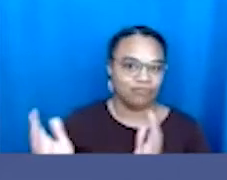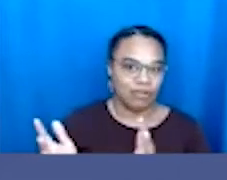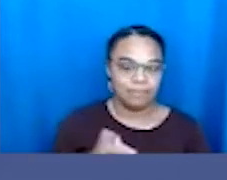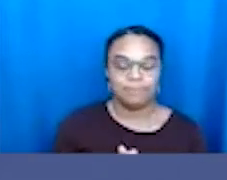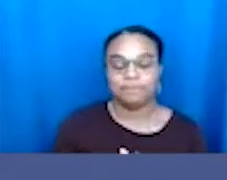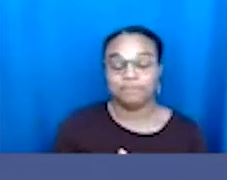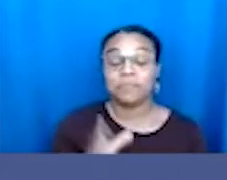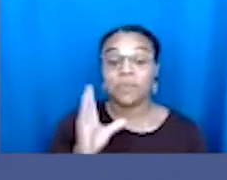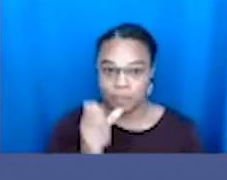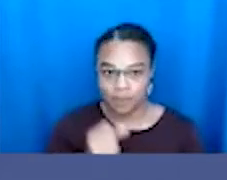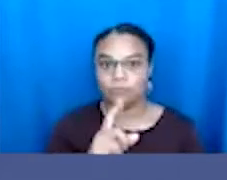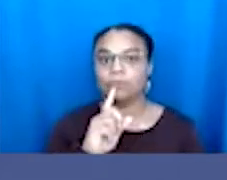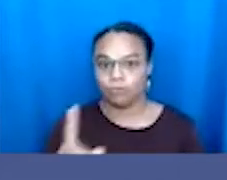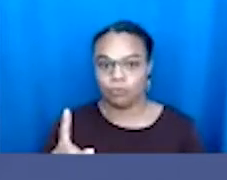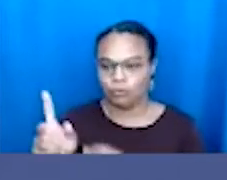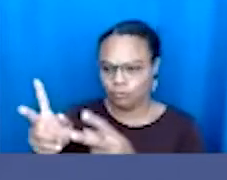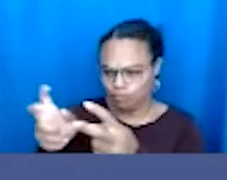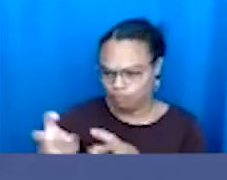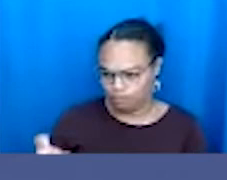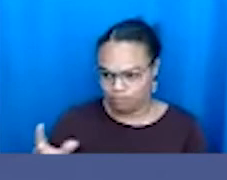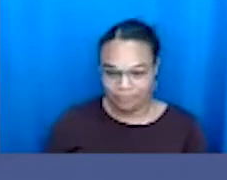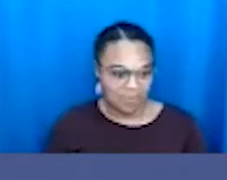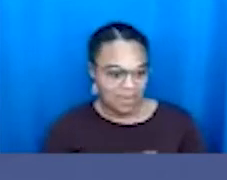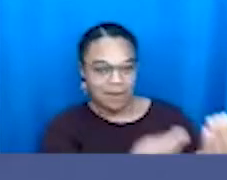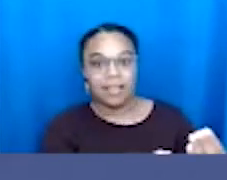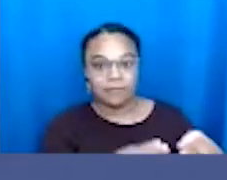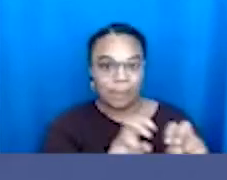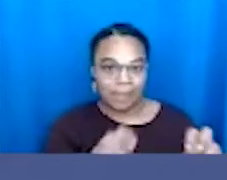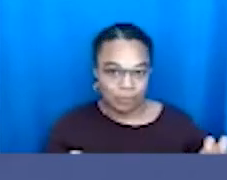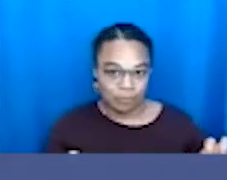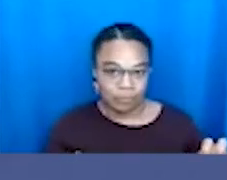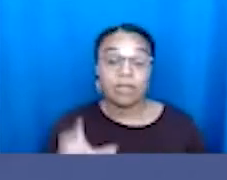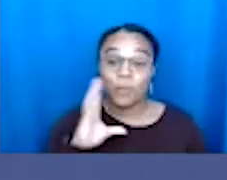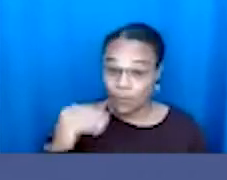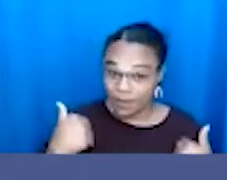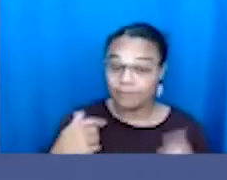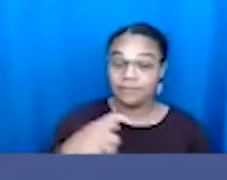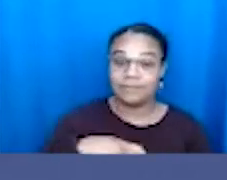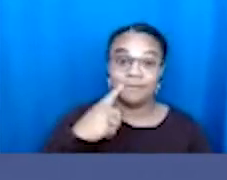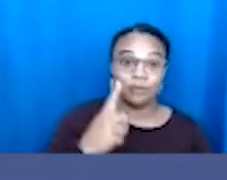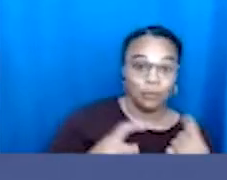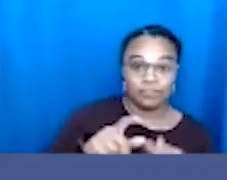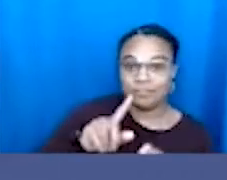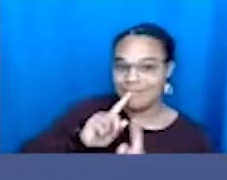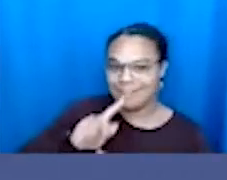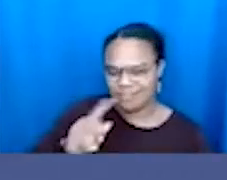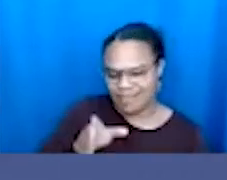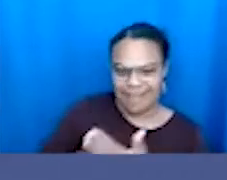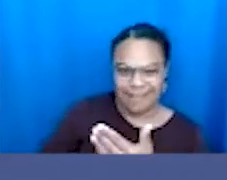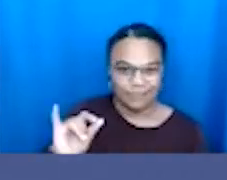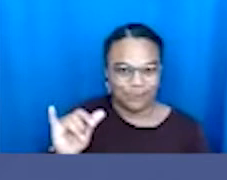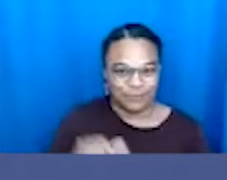I will make sure that I get the questions to our panelists, and we'll have time for some question and answer at the end of our panel today.